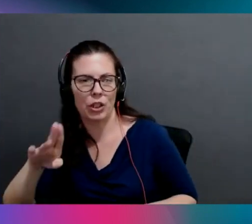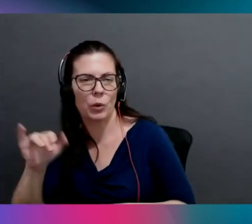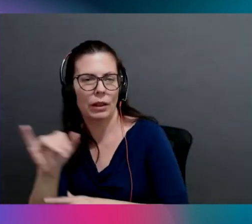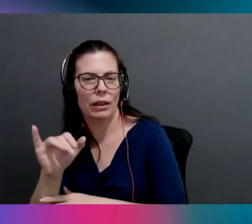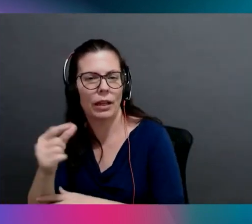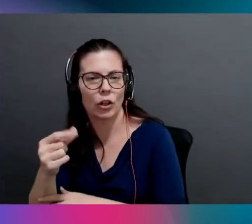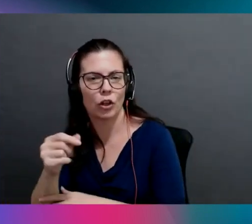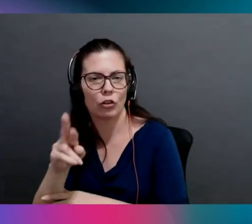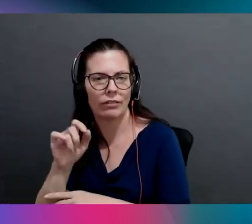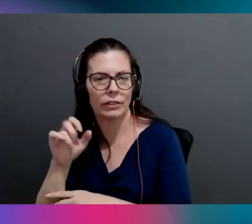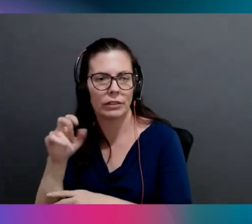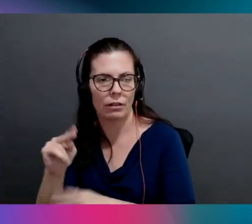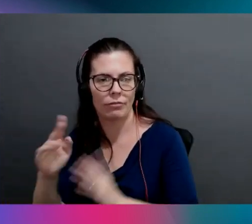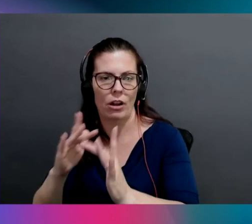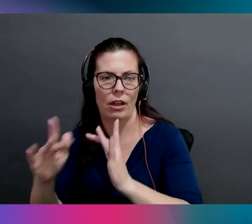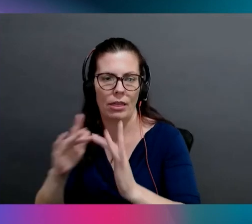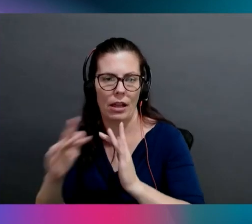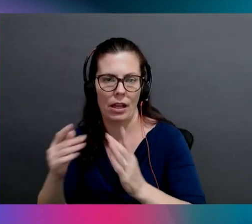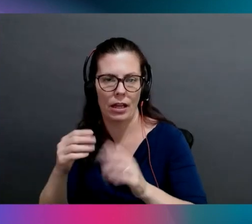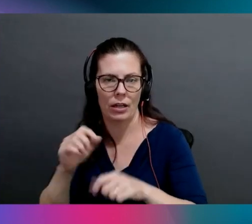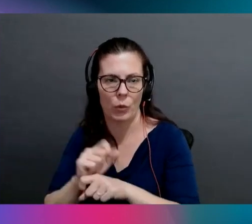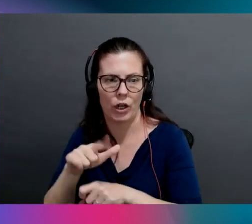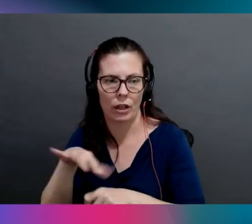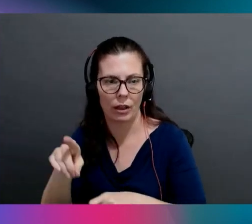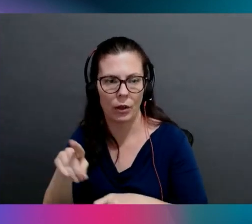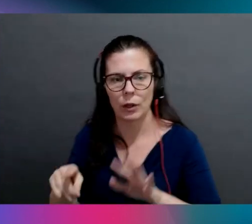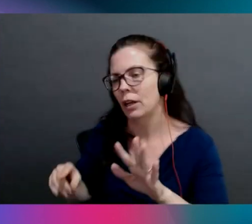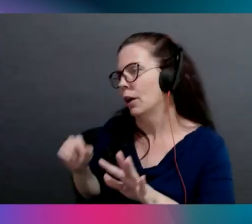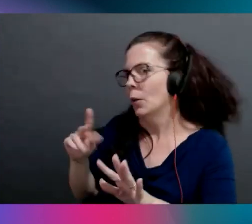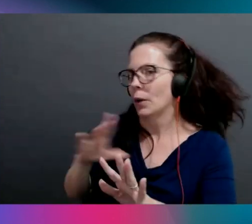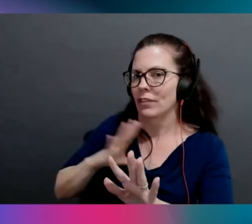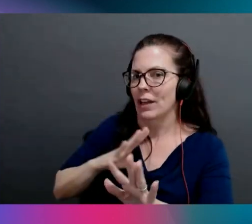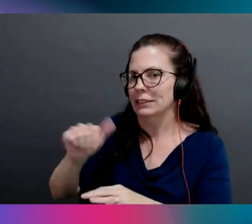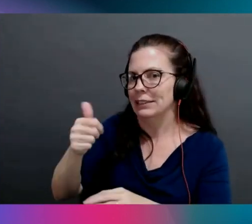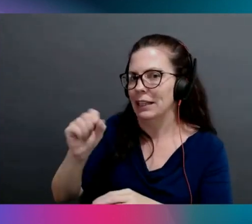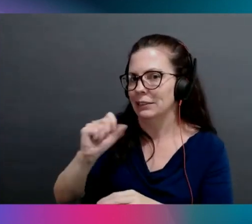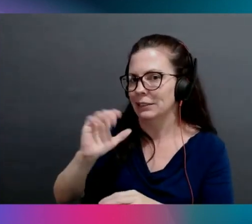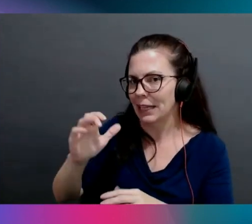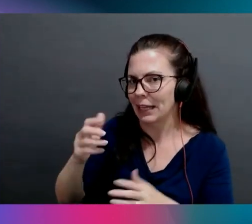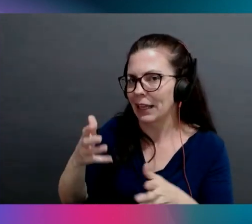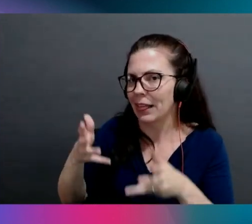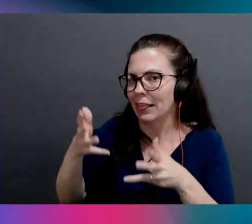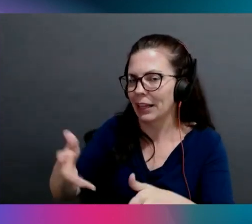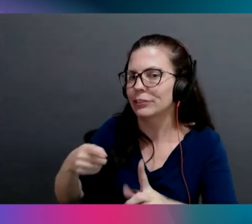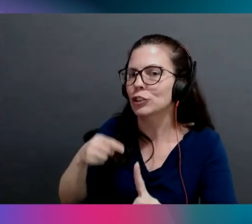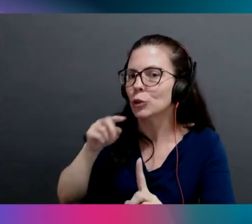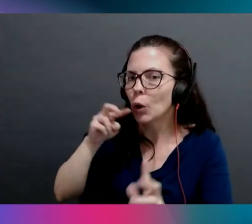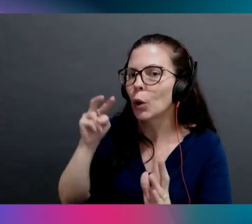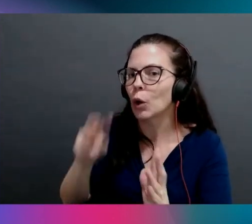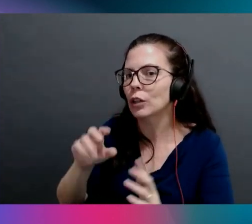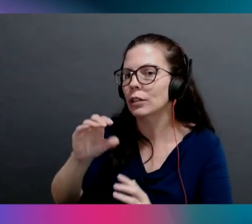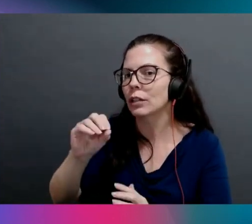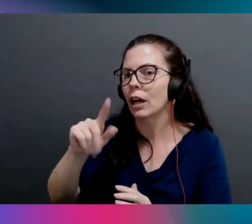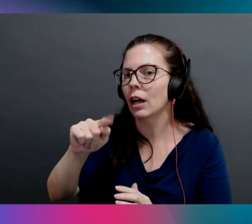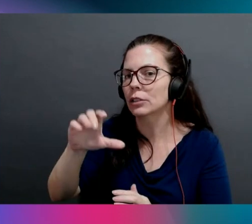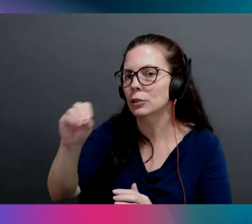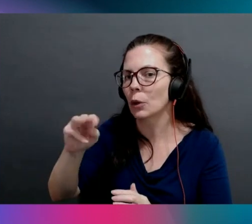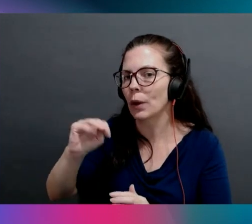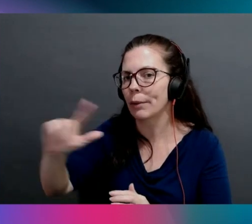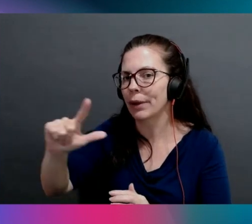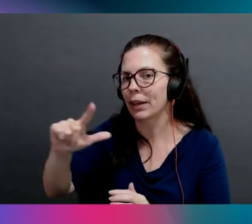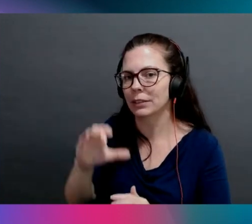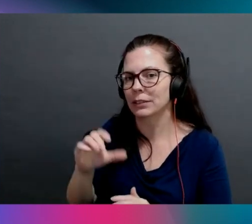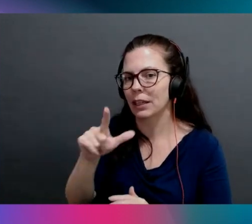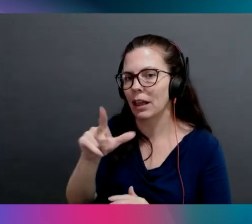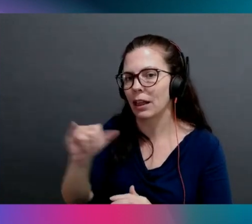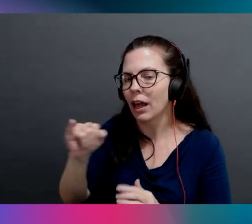serving workload. right. We've got 10 seconds left. I want to plug, go check out the OctoML CLI, give feedback. There's a